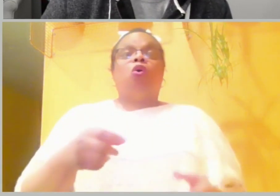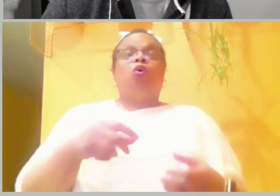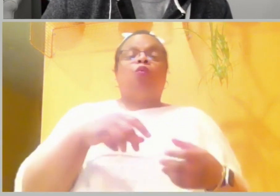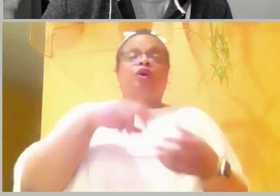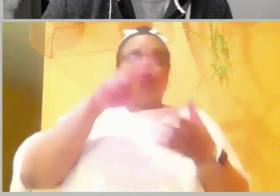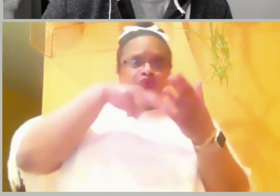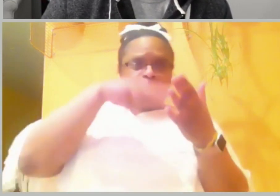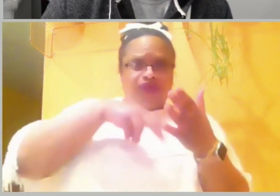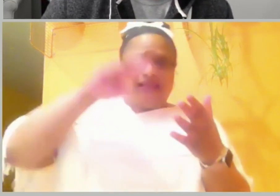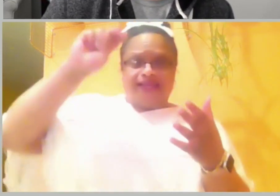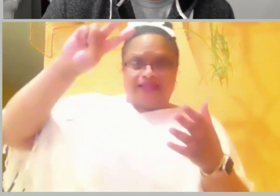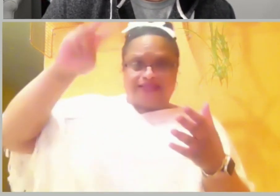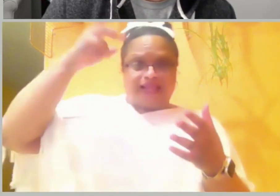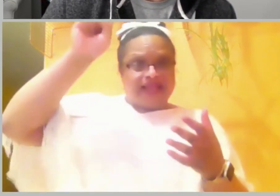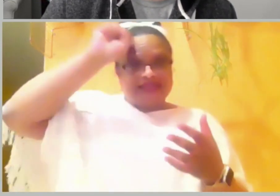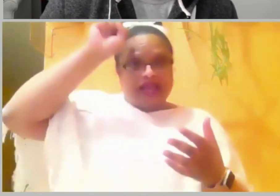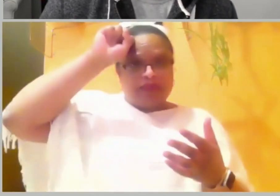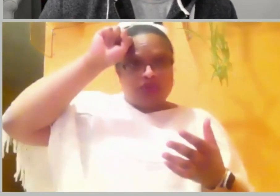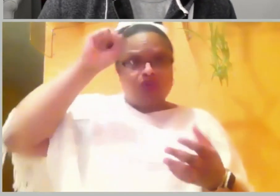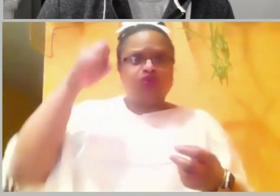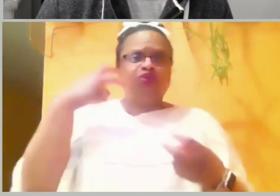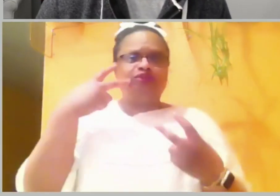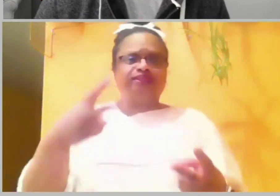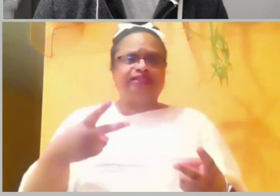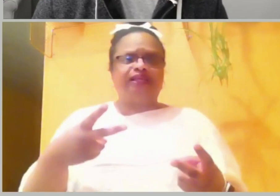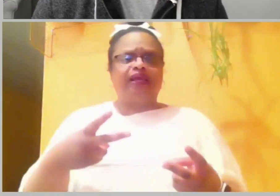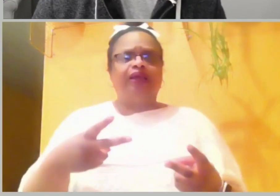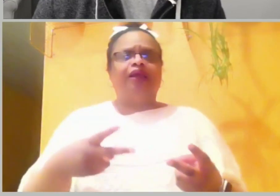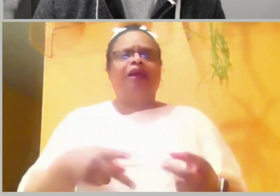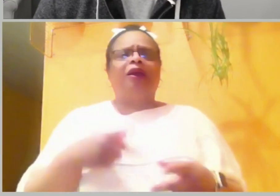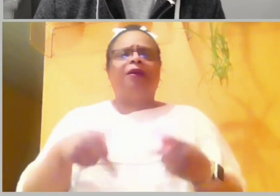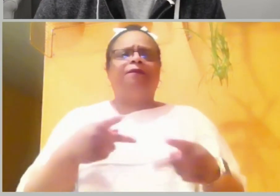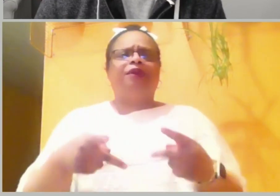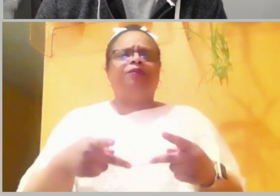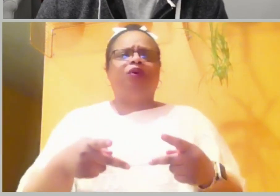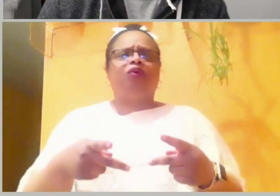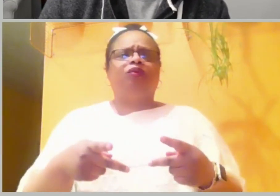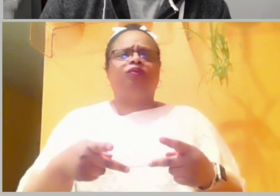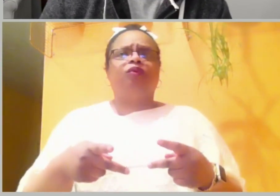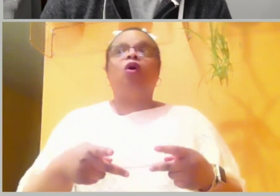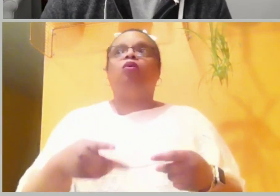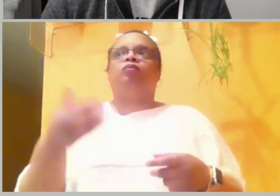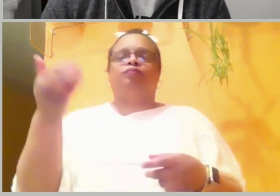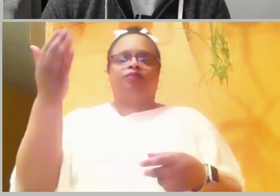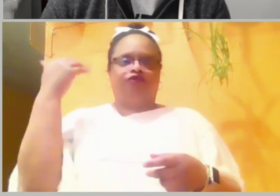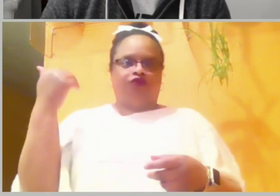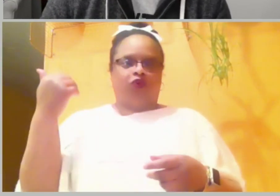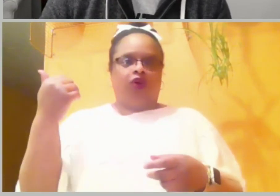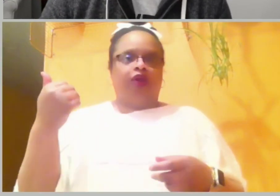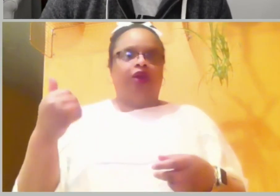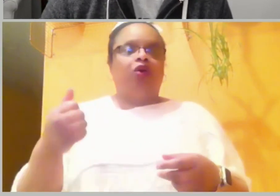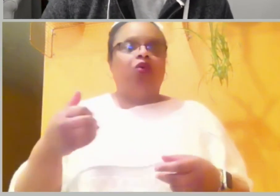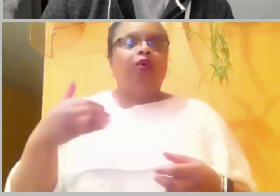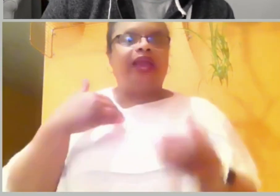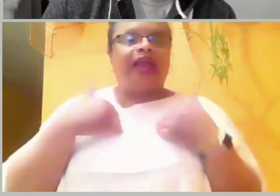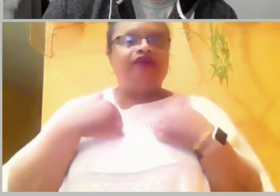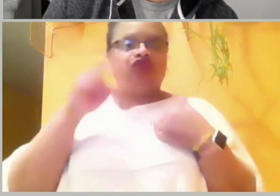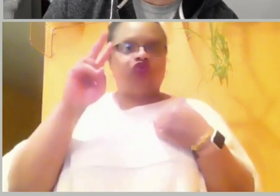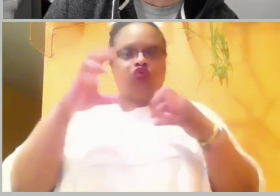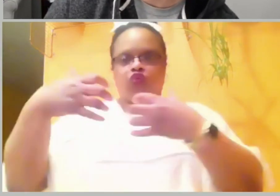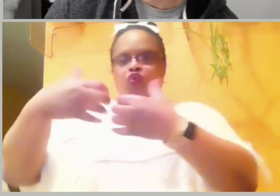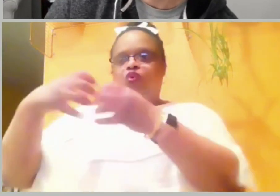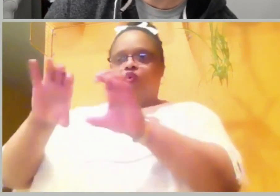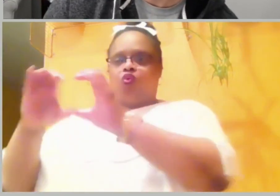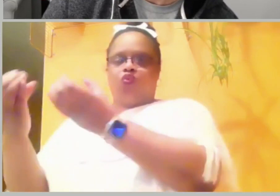out amongst the Israelites. And the camps are divided into two groups, Judah and Israel. Not too